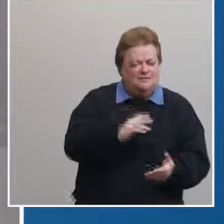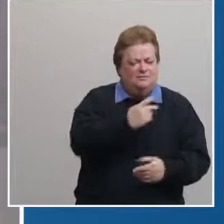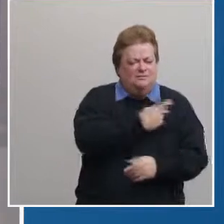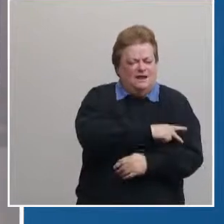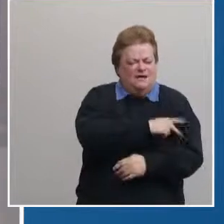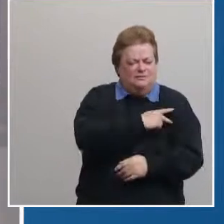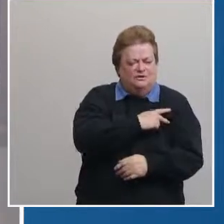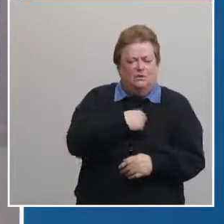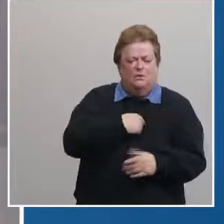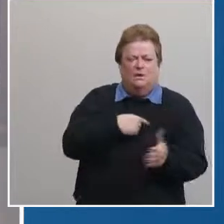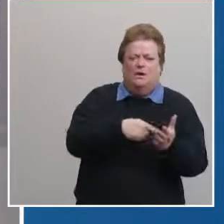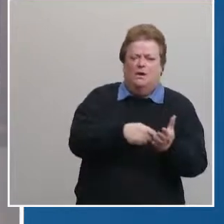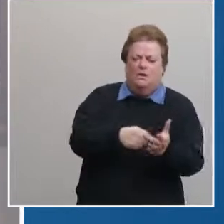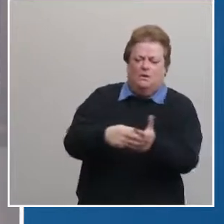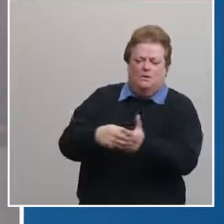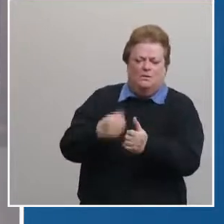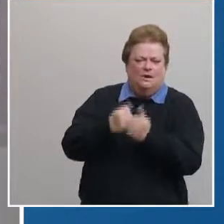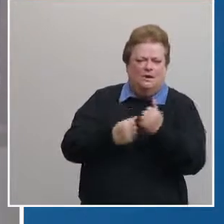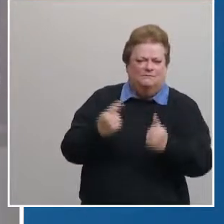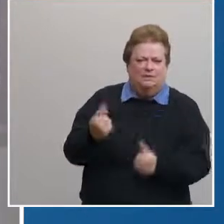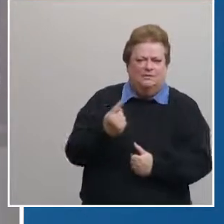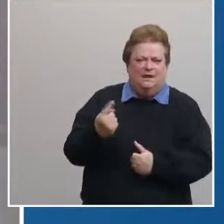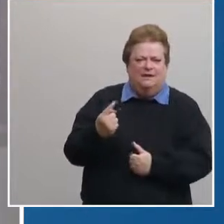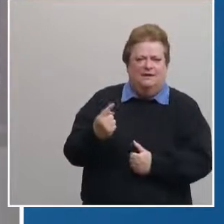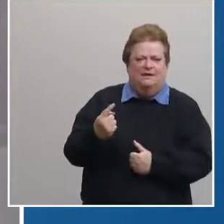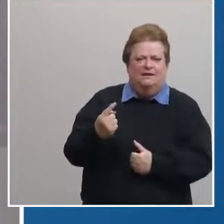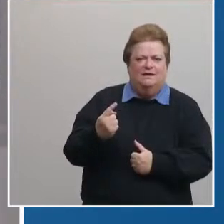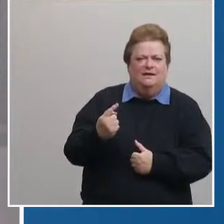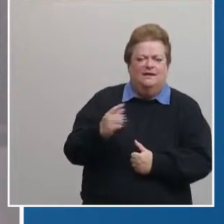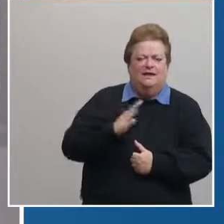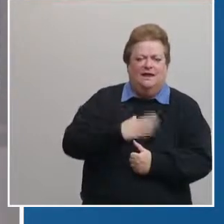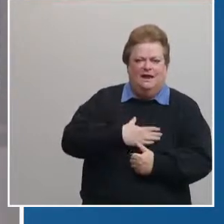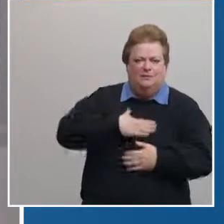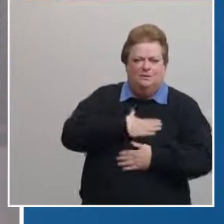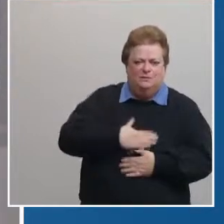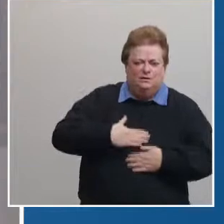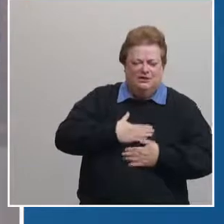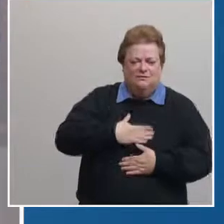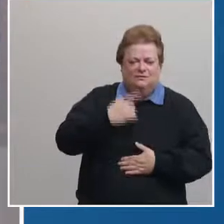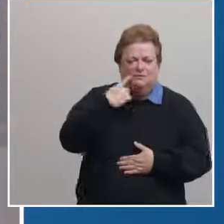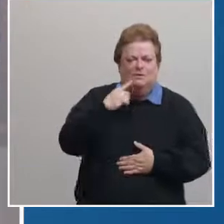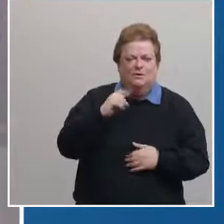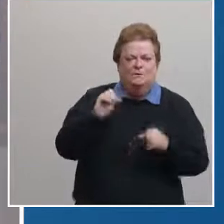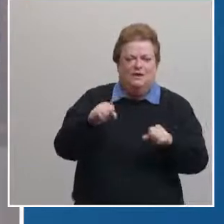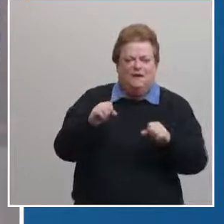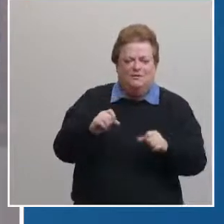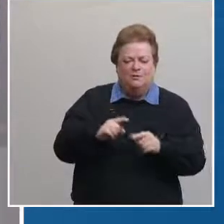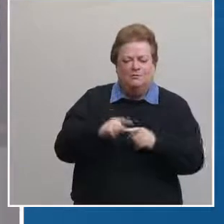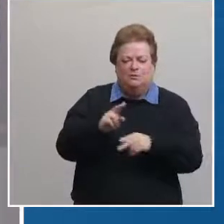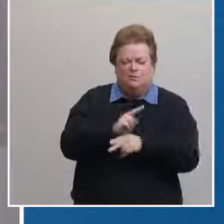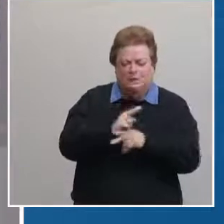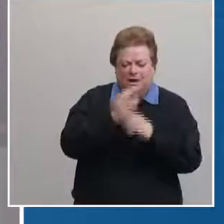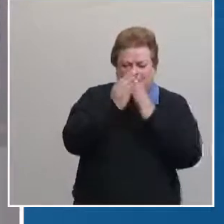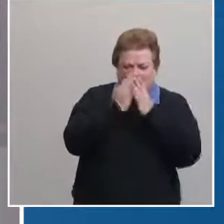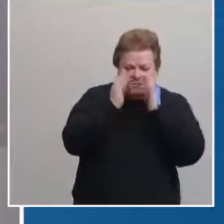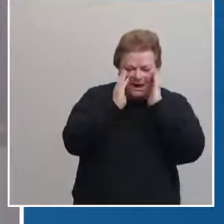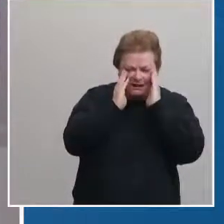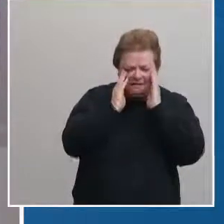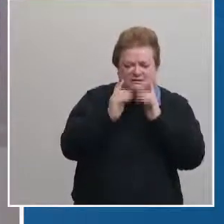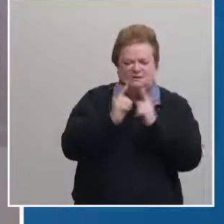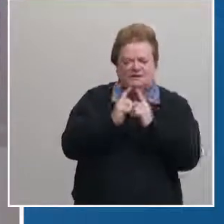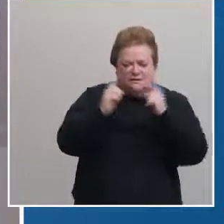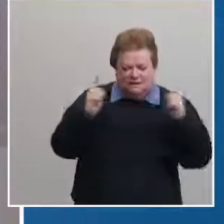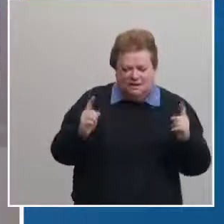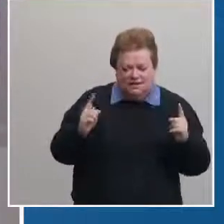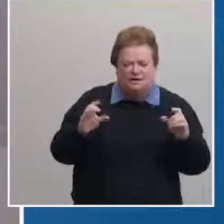we owe everyone um our appreciation for being able to wear masks uh social